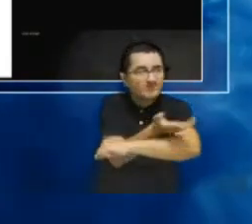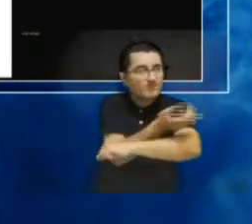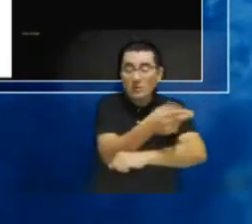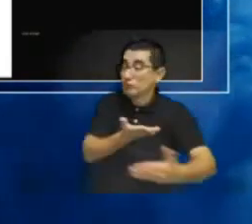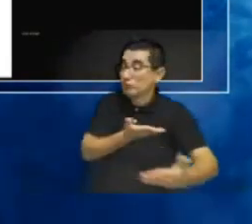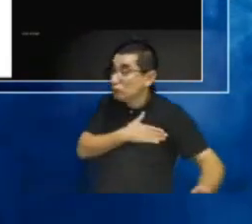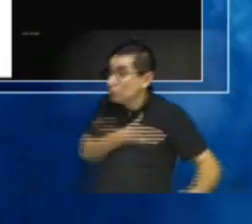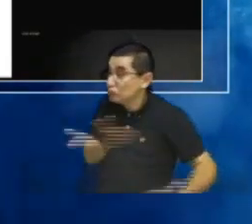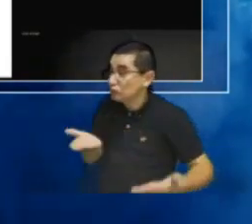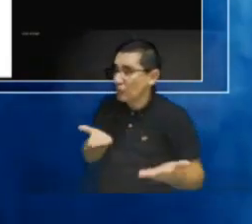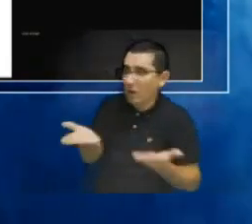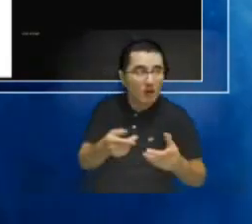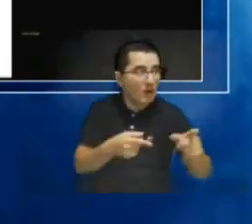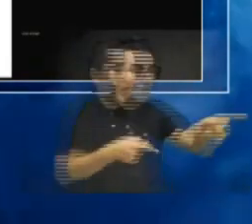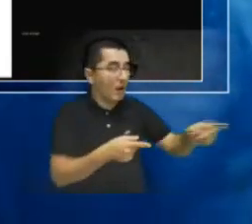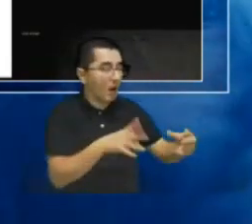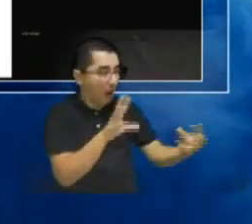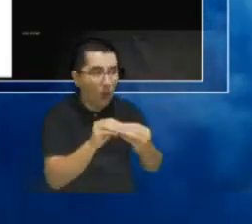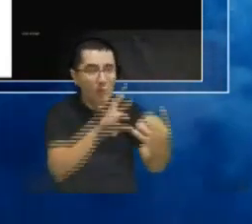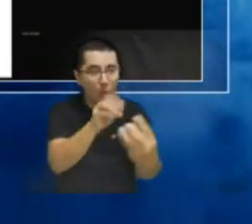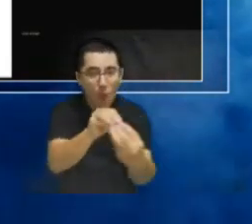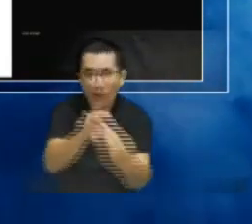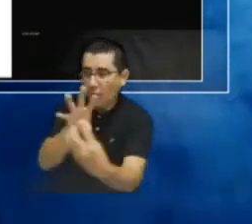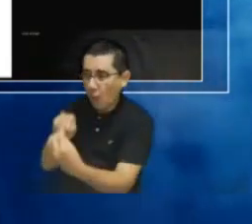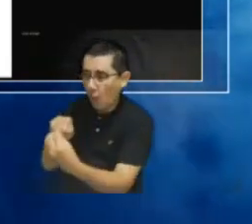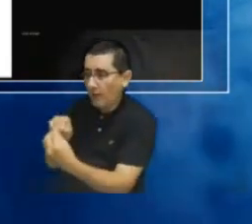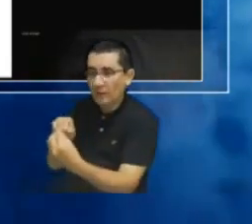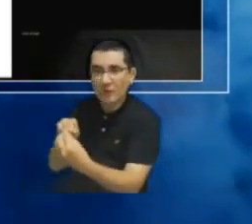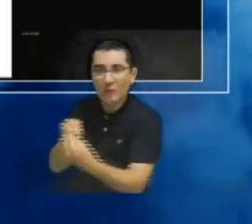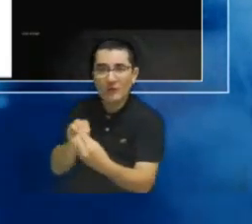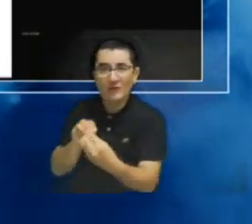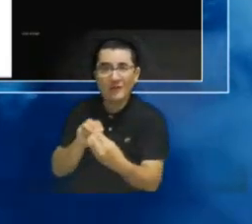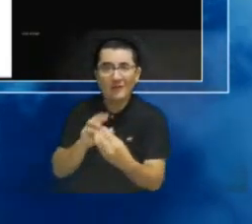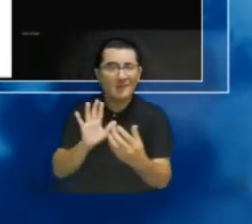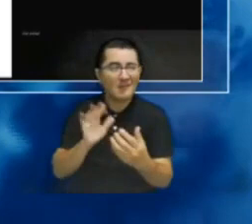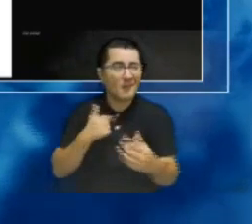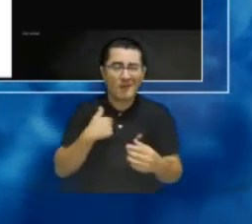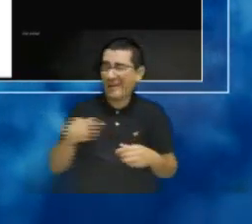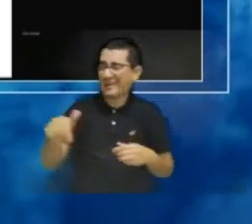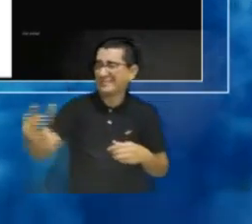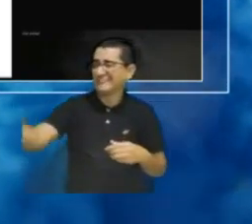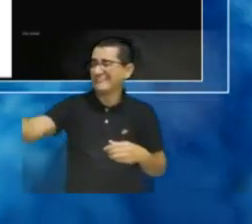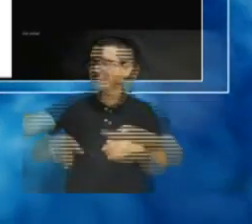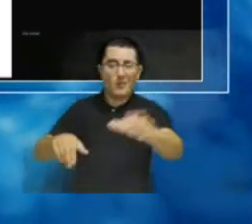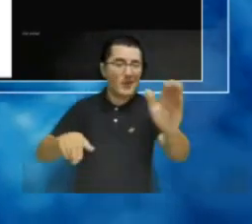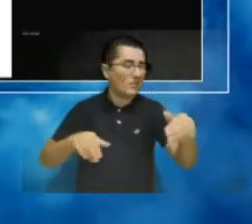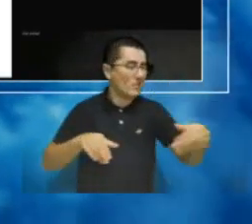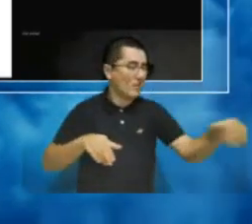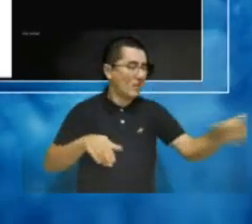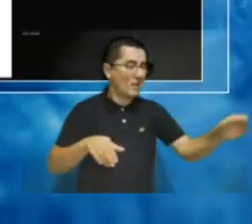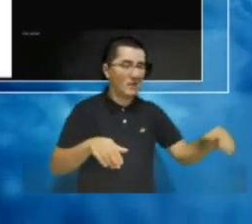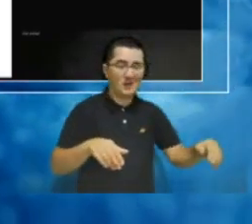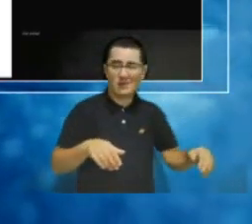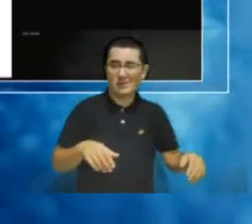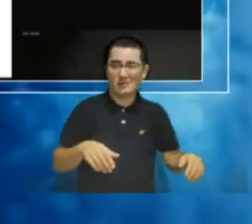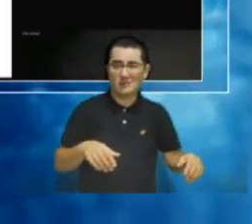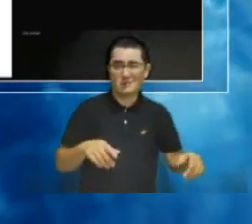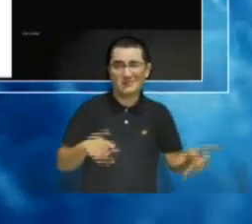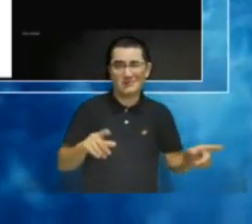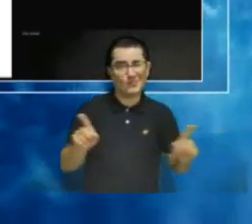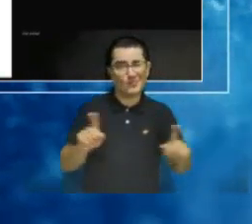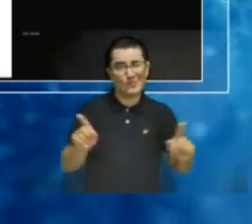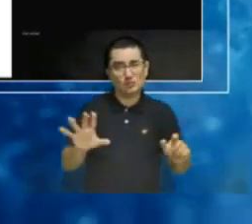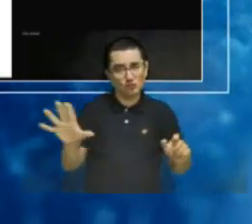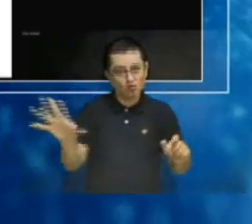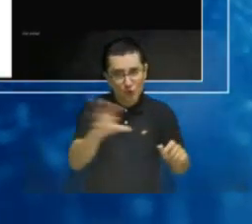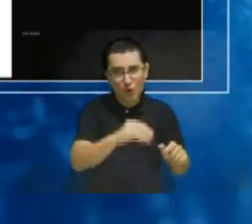you know? Proposing solutions, and not as in opposite corners, everyone pulling for